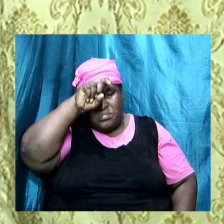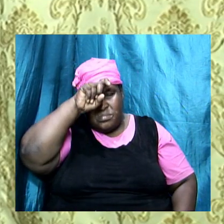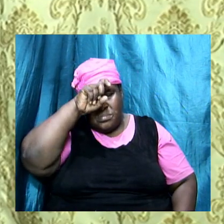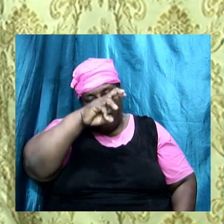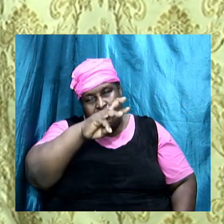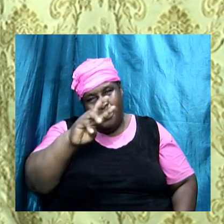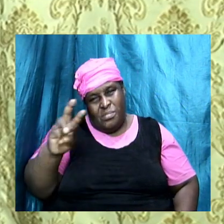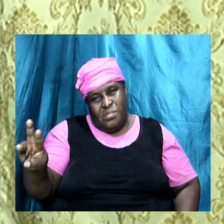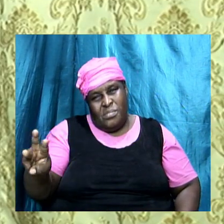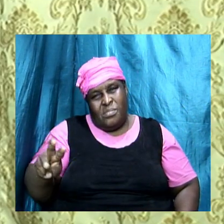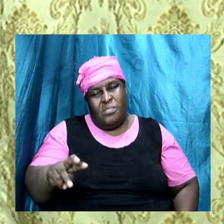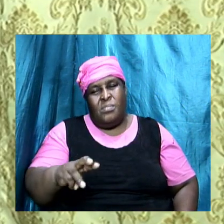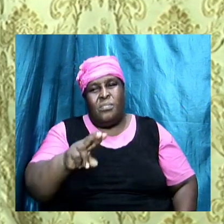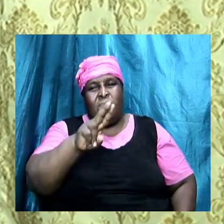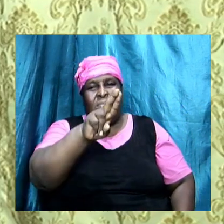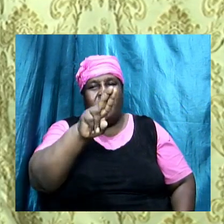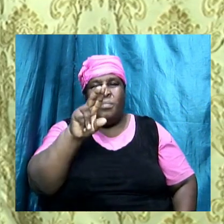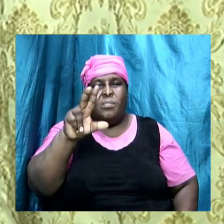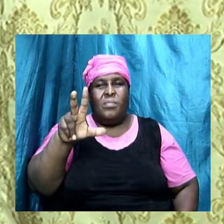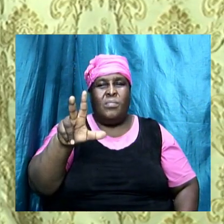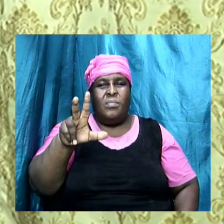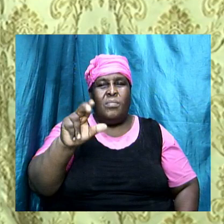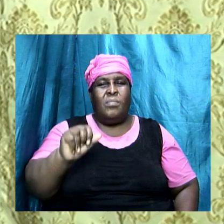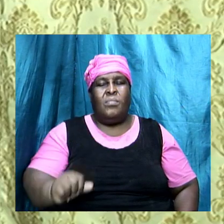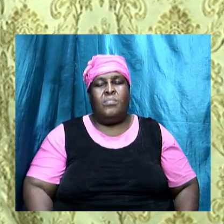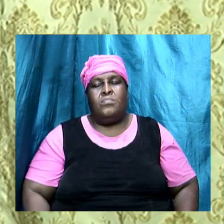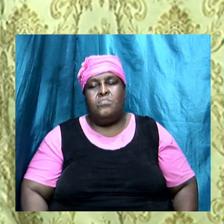23 sharper than any two edged sword